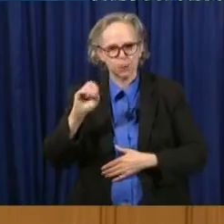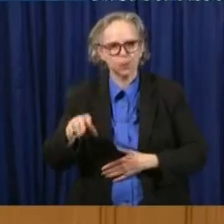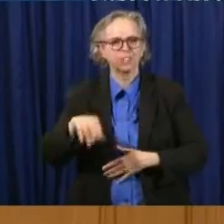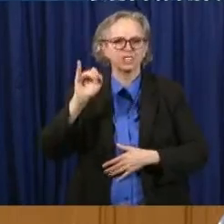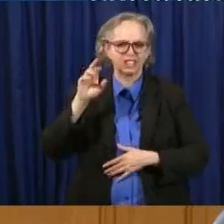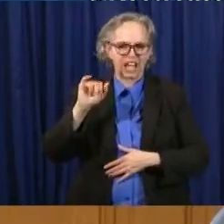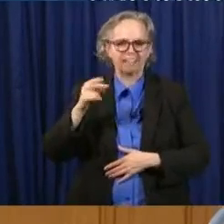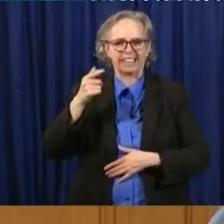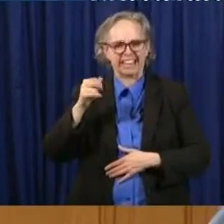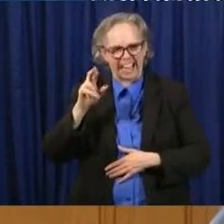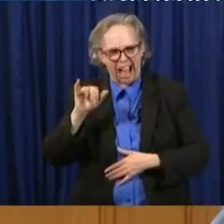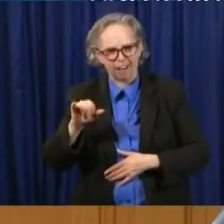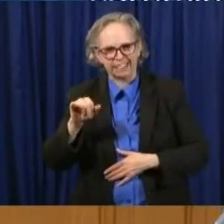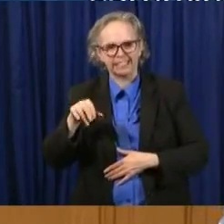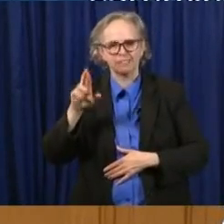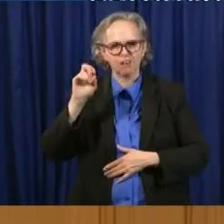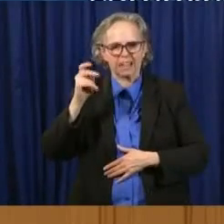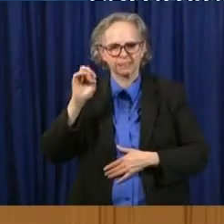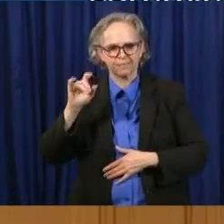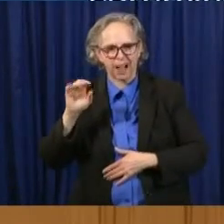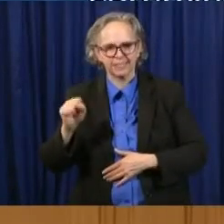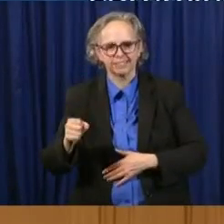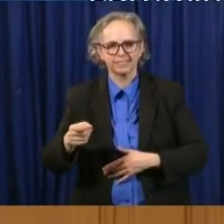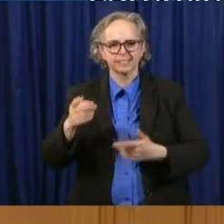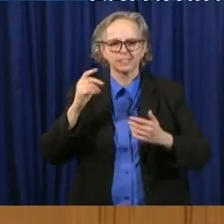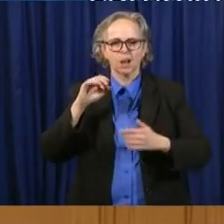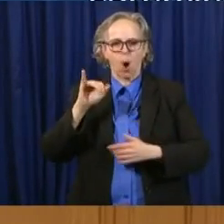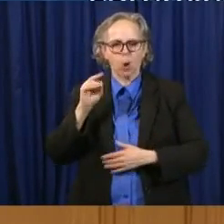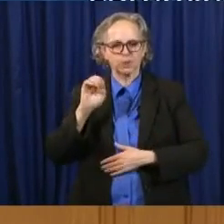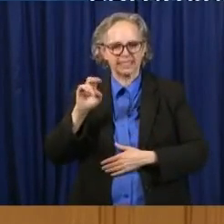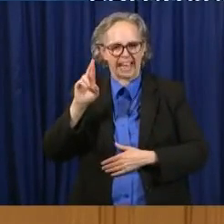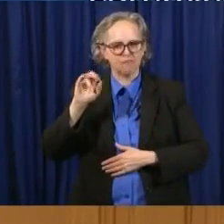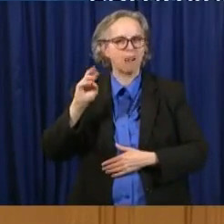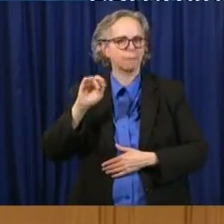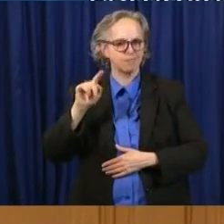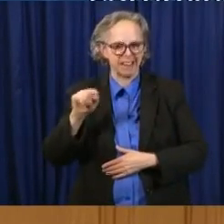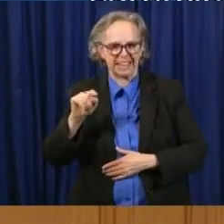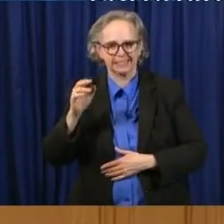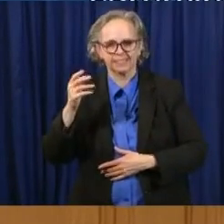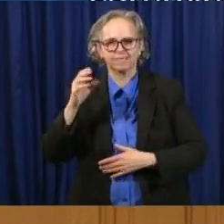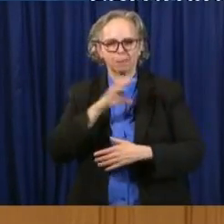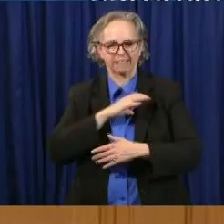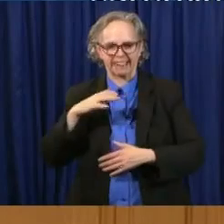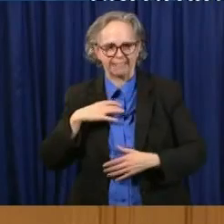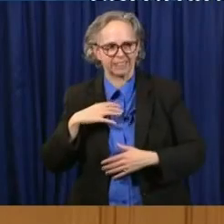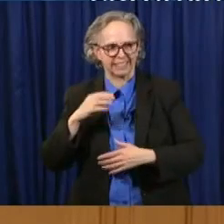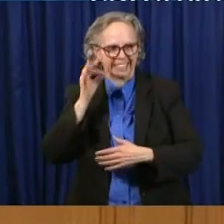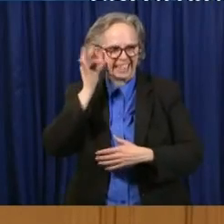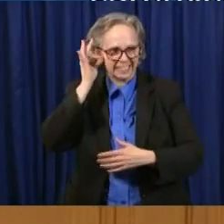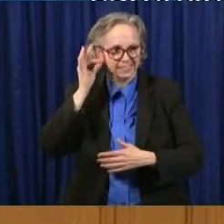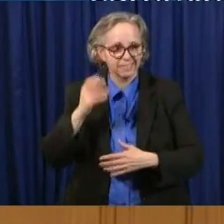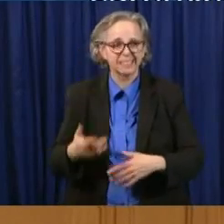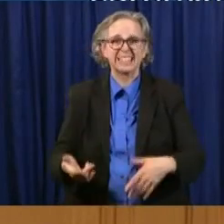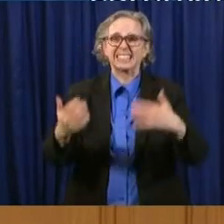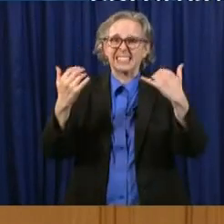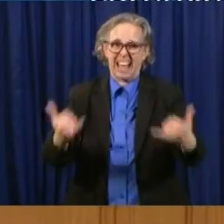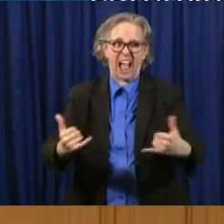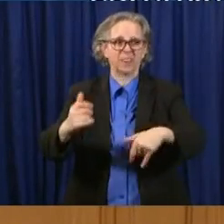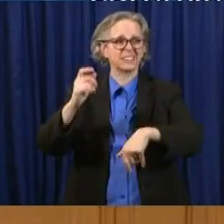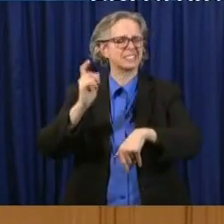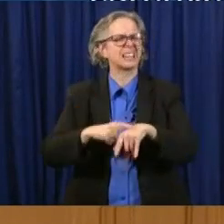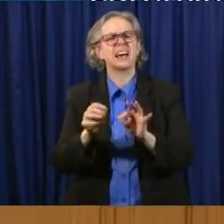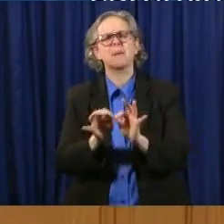Smith. During this time, it's important to protect the ones we love and strangers.